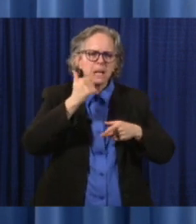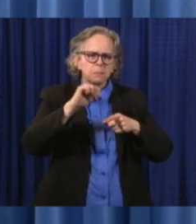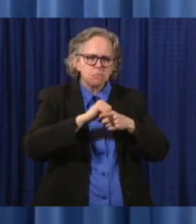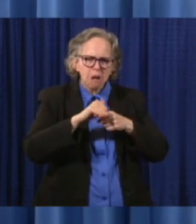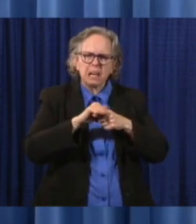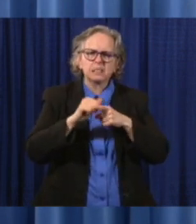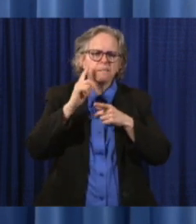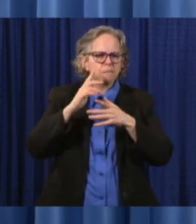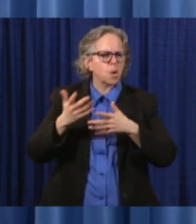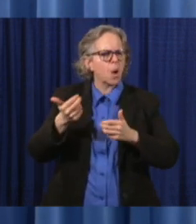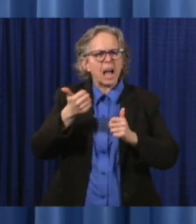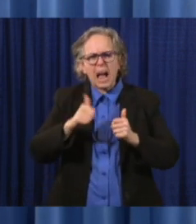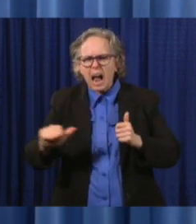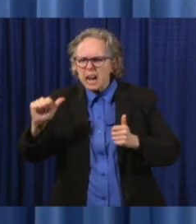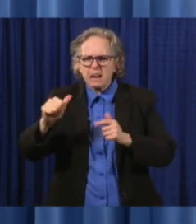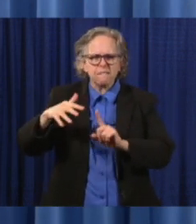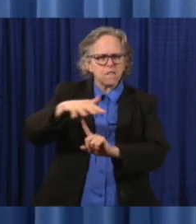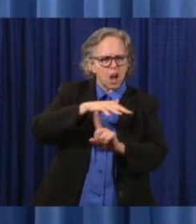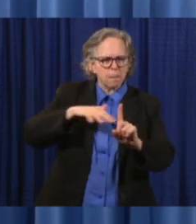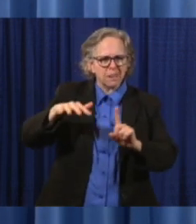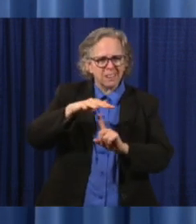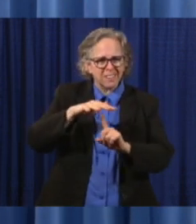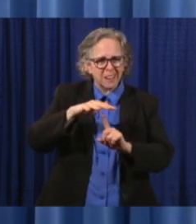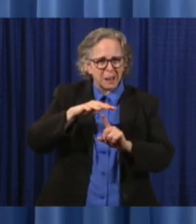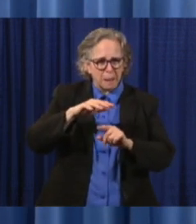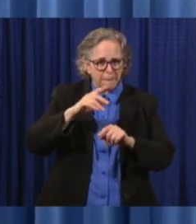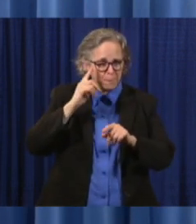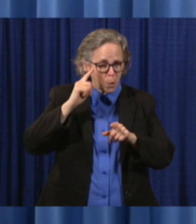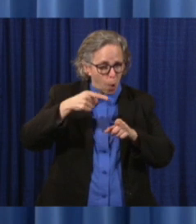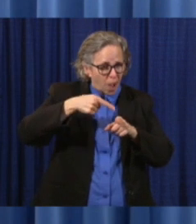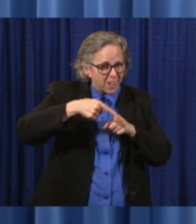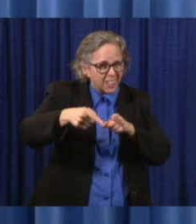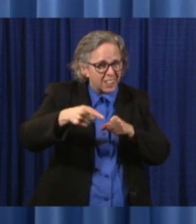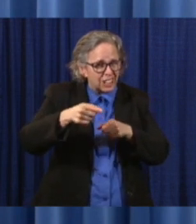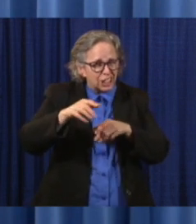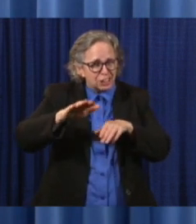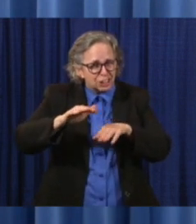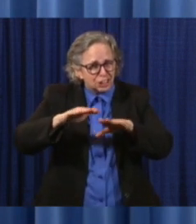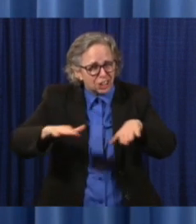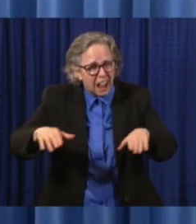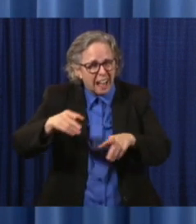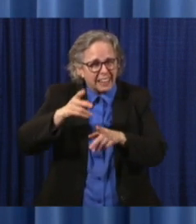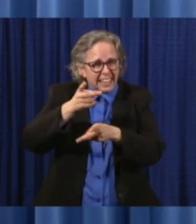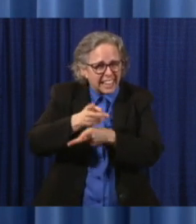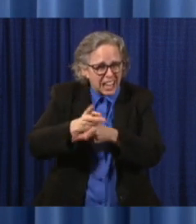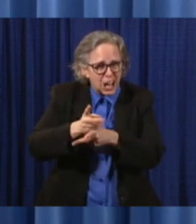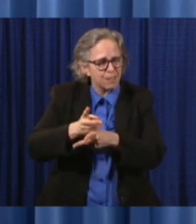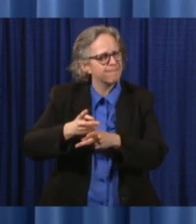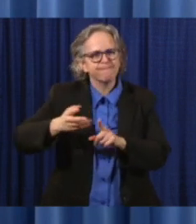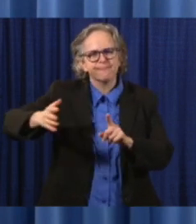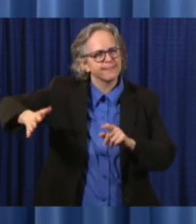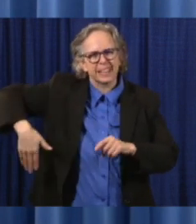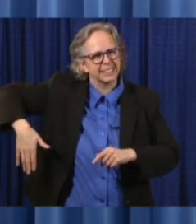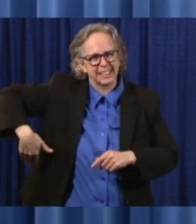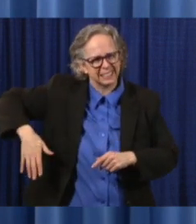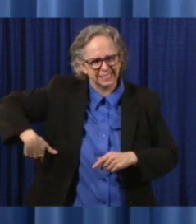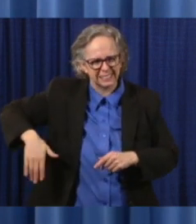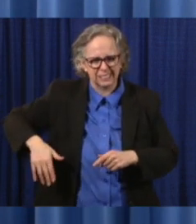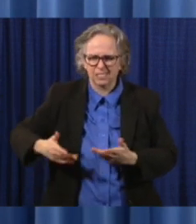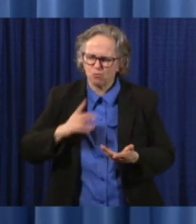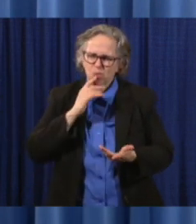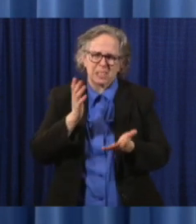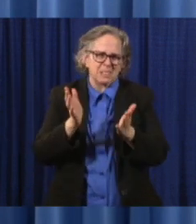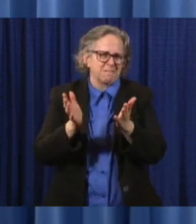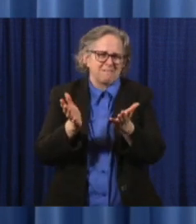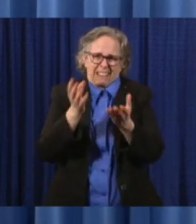in child care, studies have been done on that. But as far as COVID-19, there is not a whole lot of information out